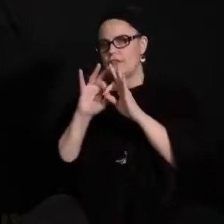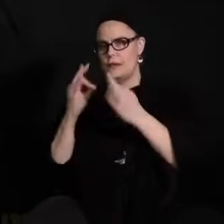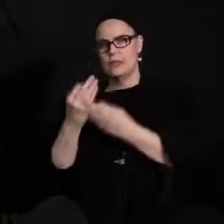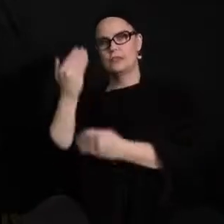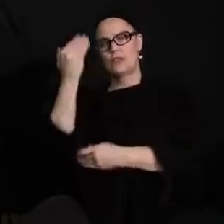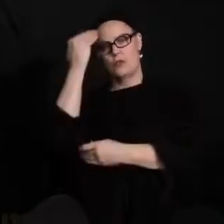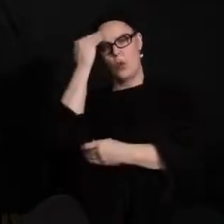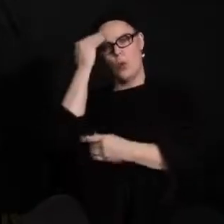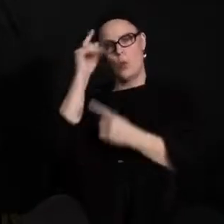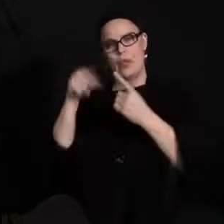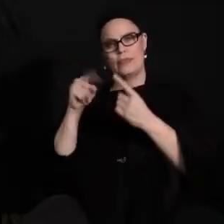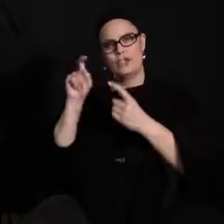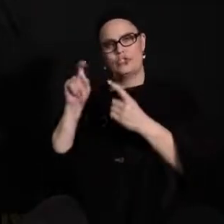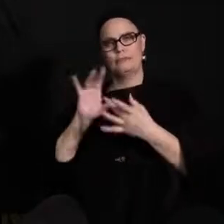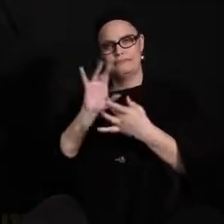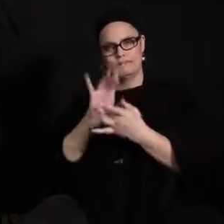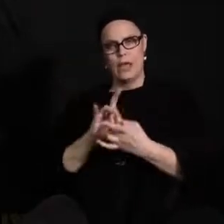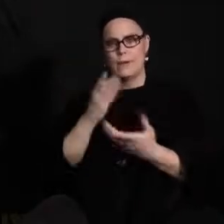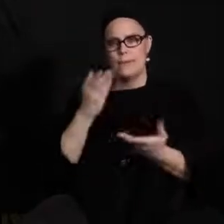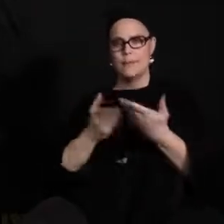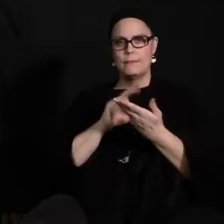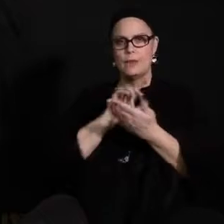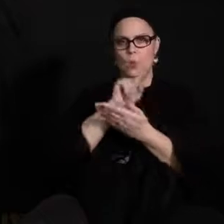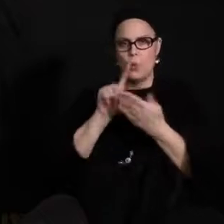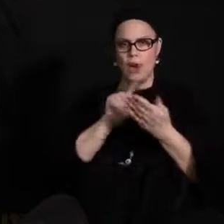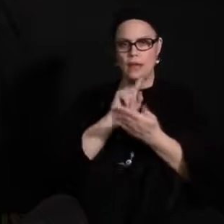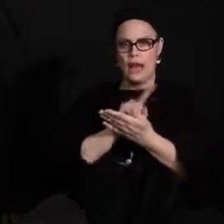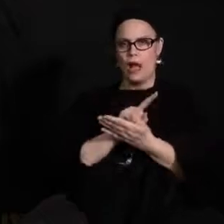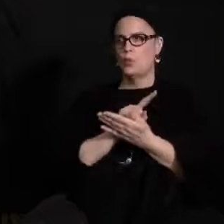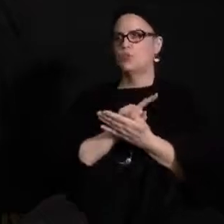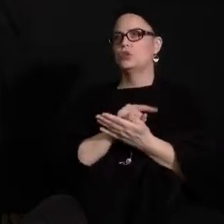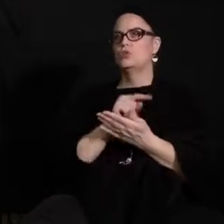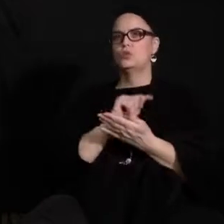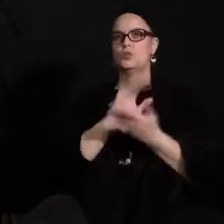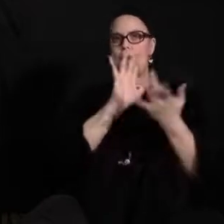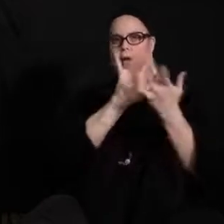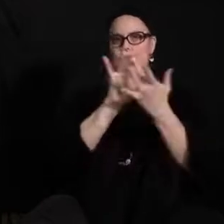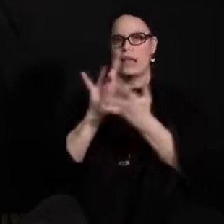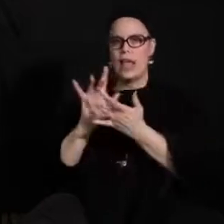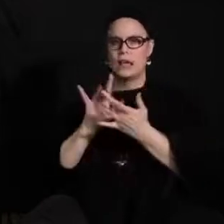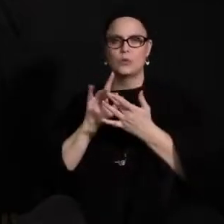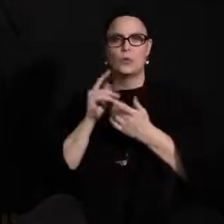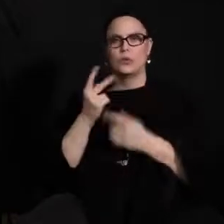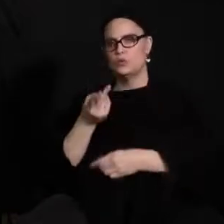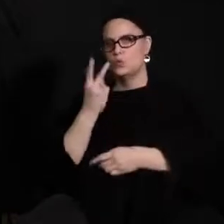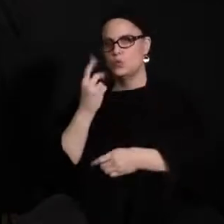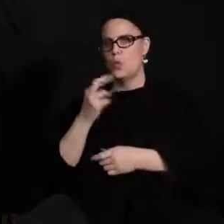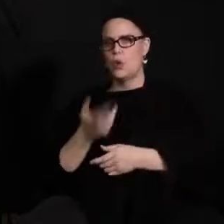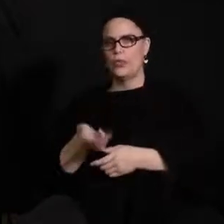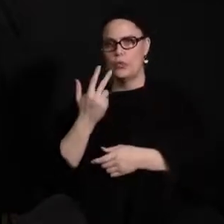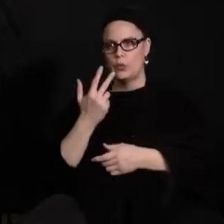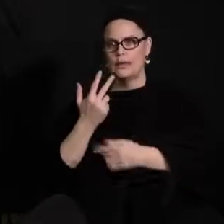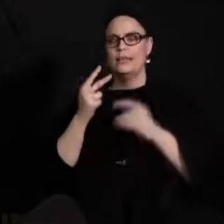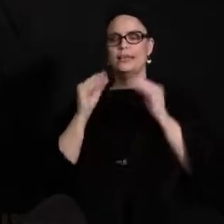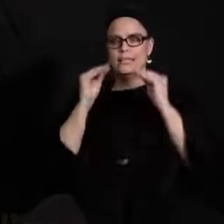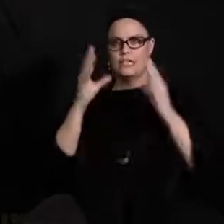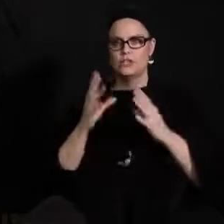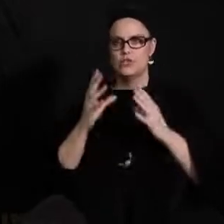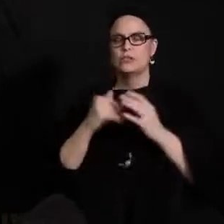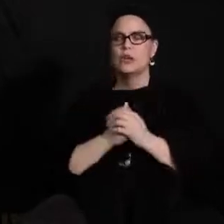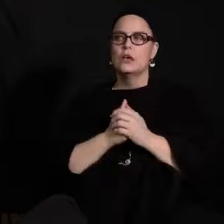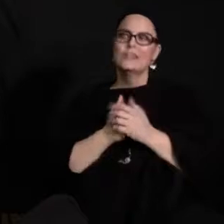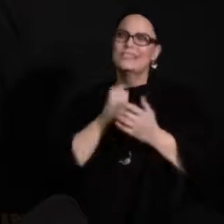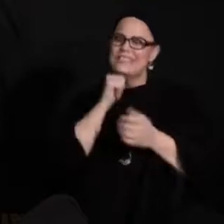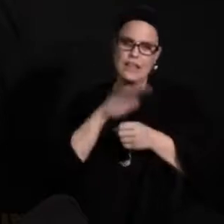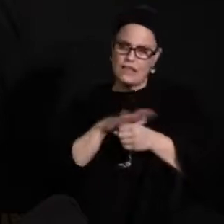However, an hour to maybe touch base with two or three teachers isn't enough. So my grade level teams are working